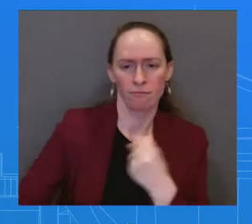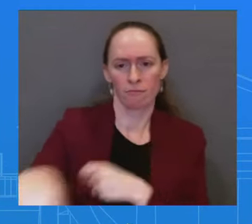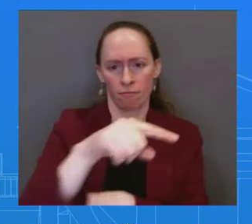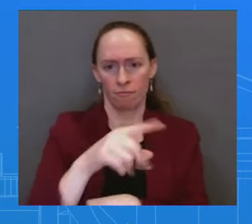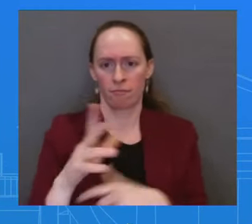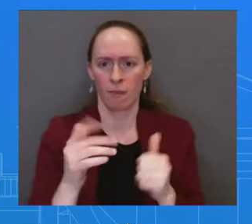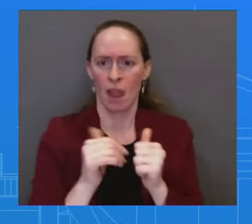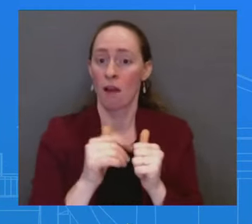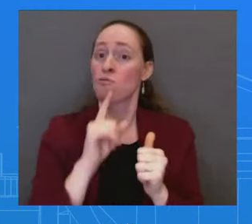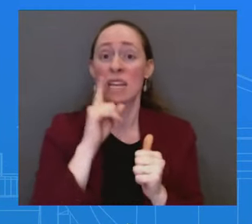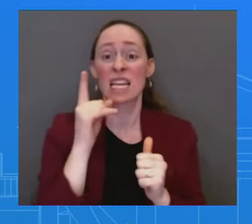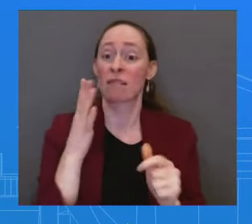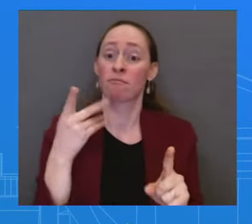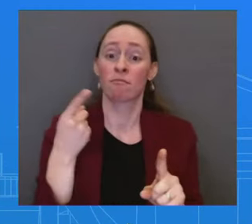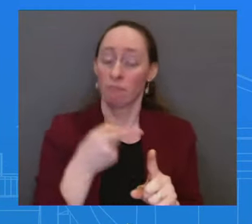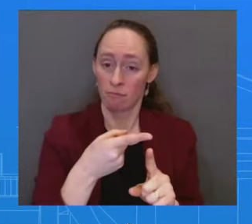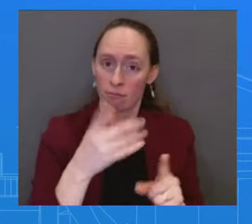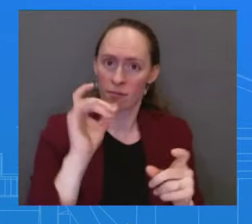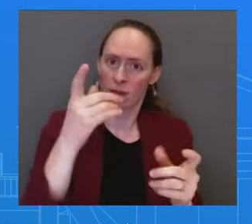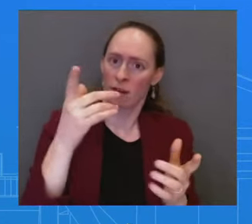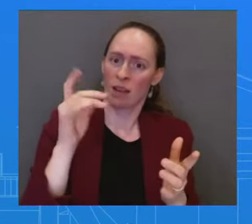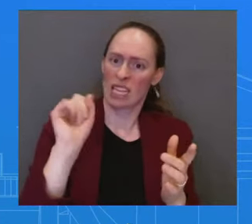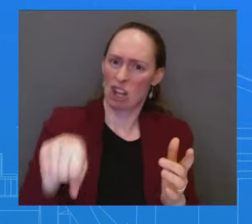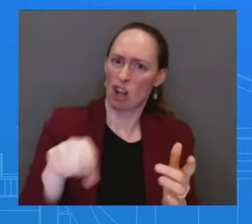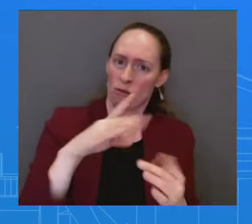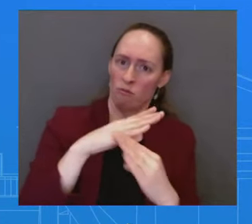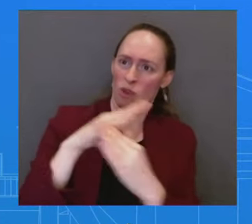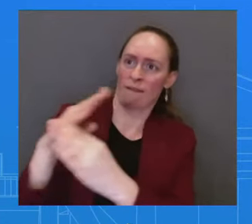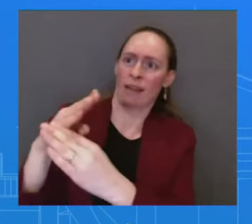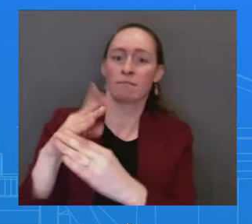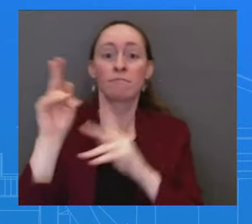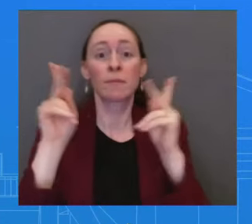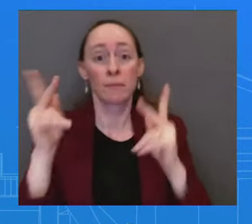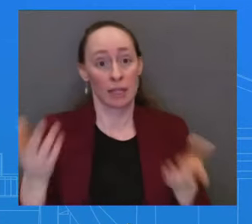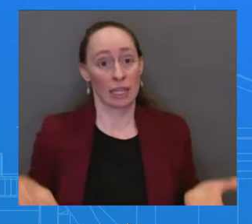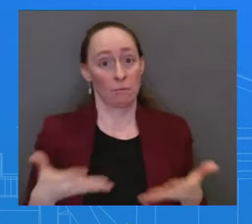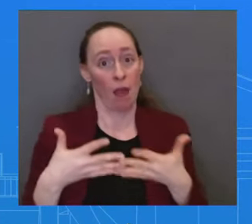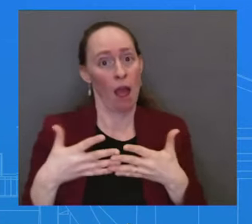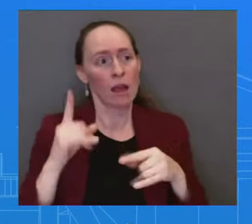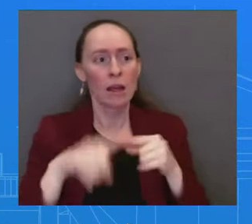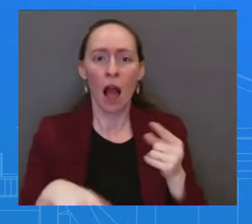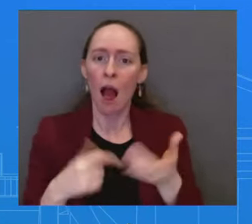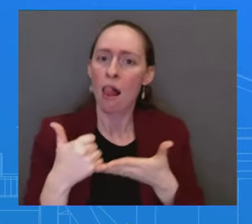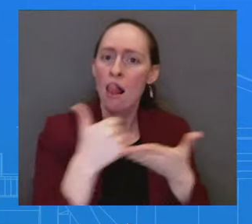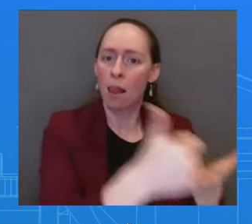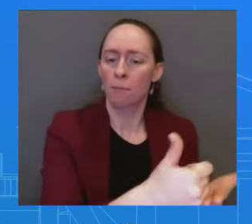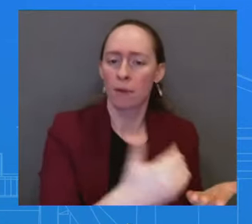the Justice Department has argued in court papers, does the White House have any reaction to the lawsuit?